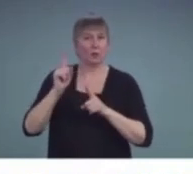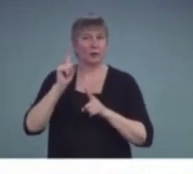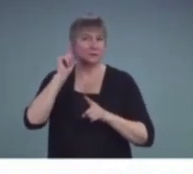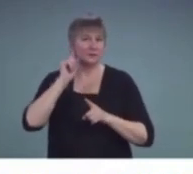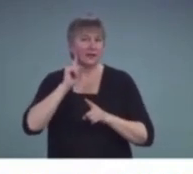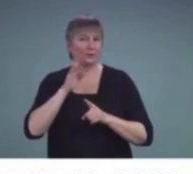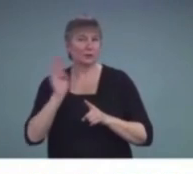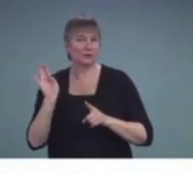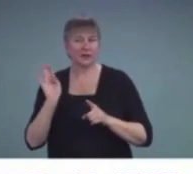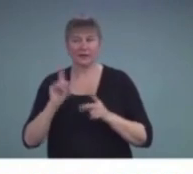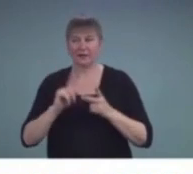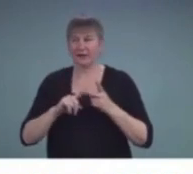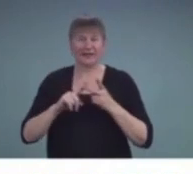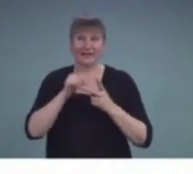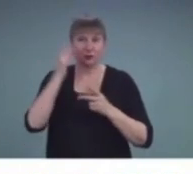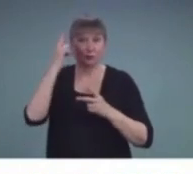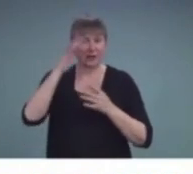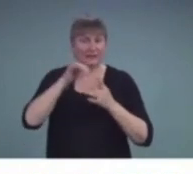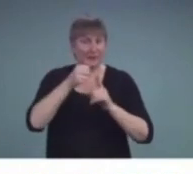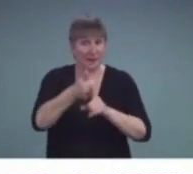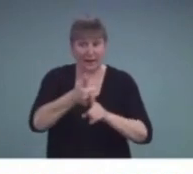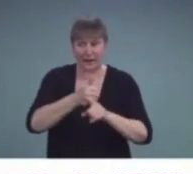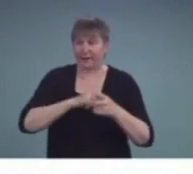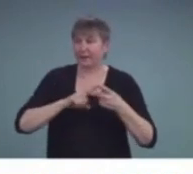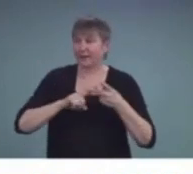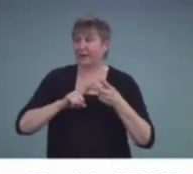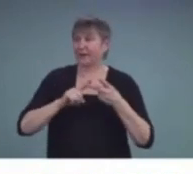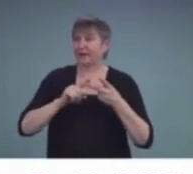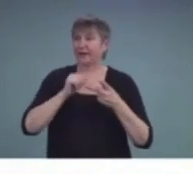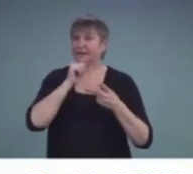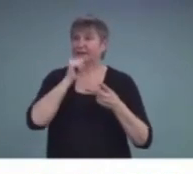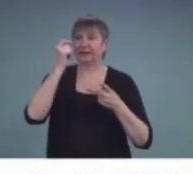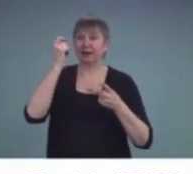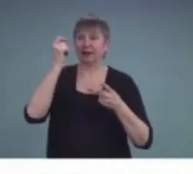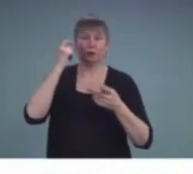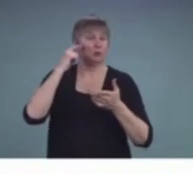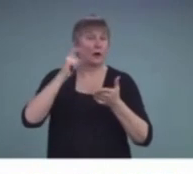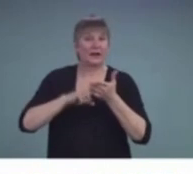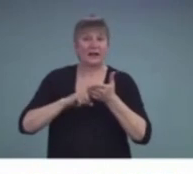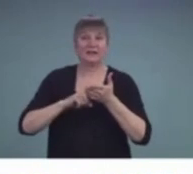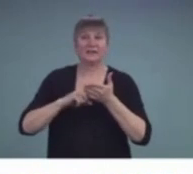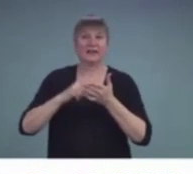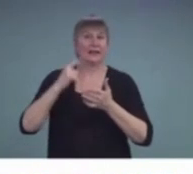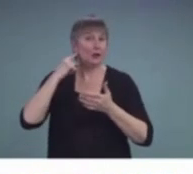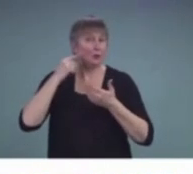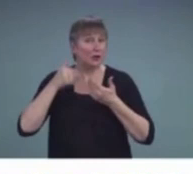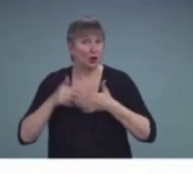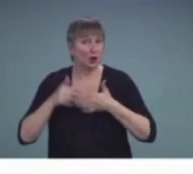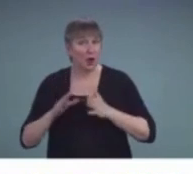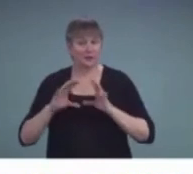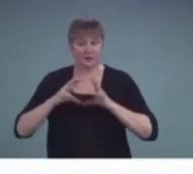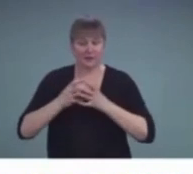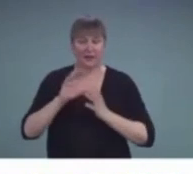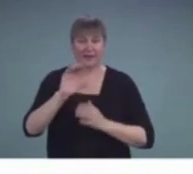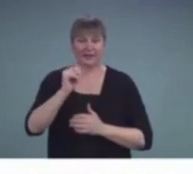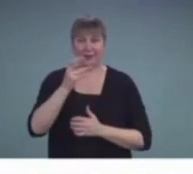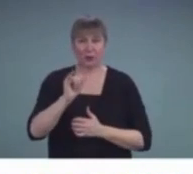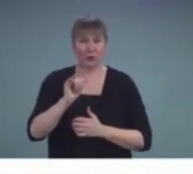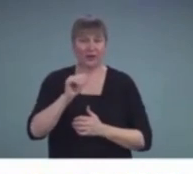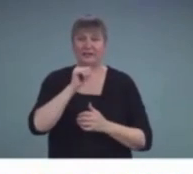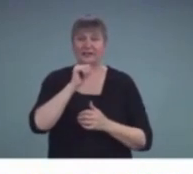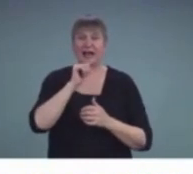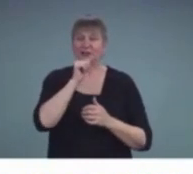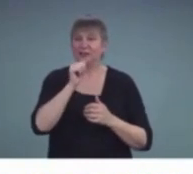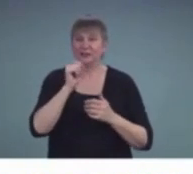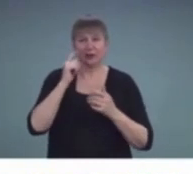the hearing impairment as a disability category. Didn't address the special factors. And they also